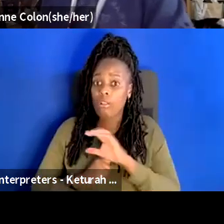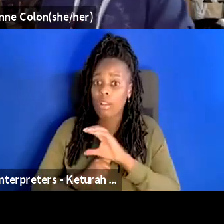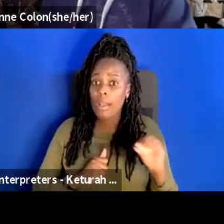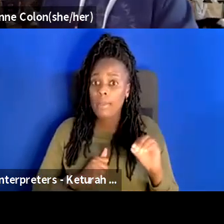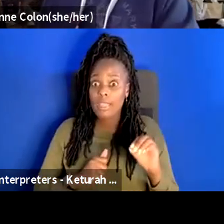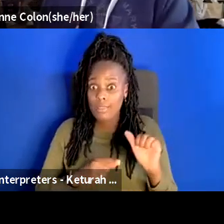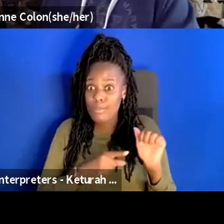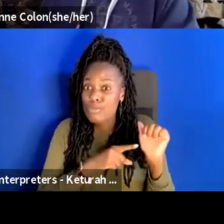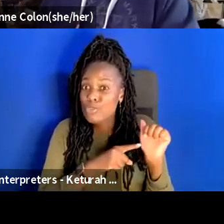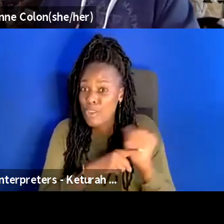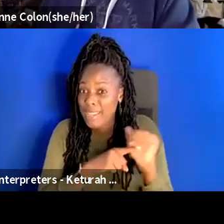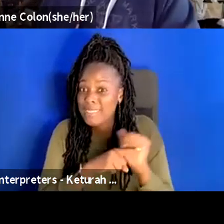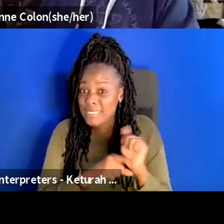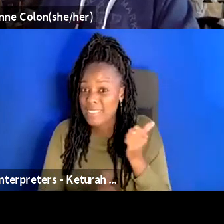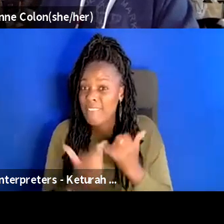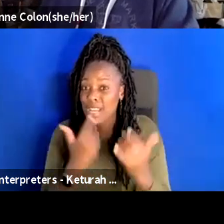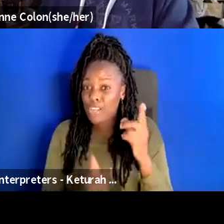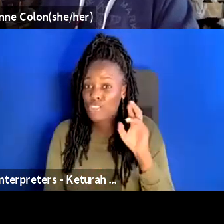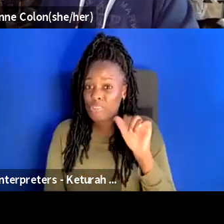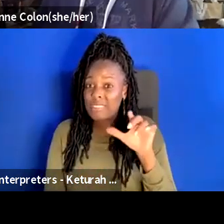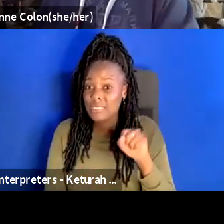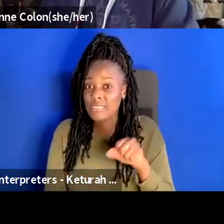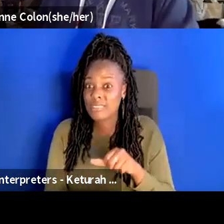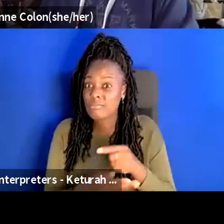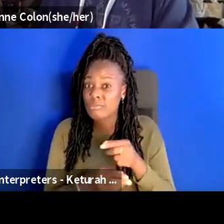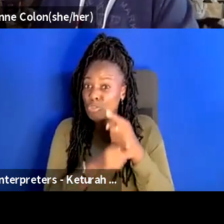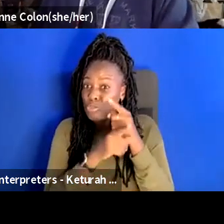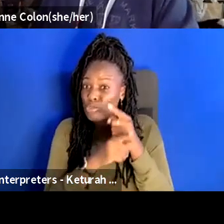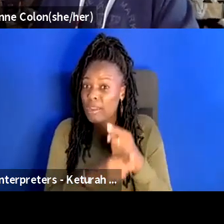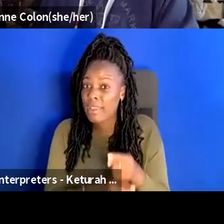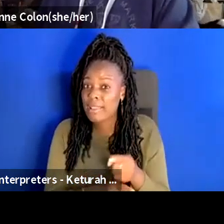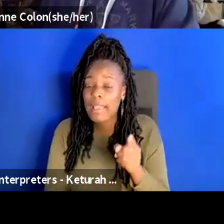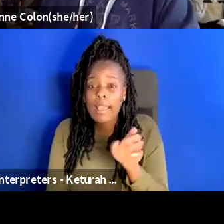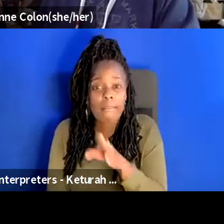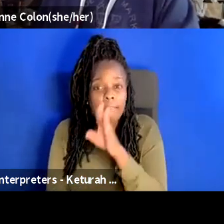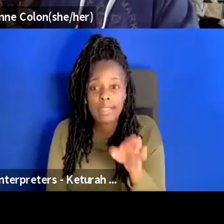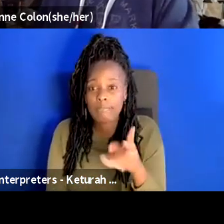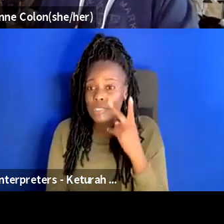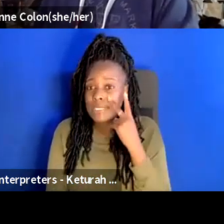fire drills on a regular basis and i've never seen that happen